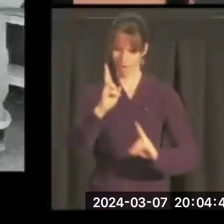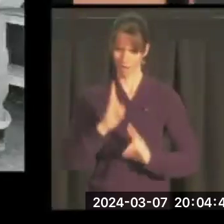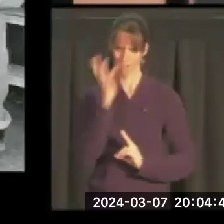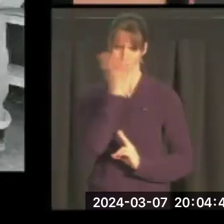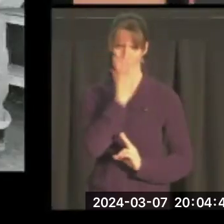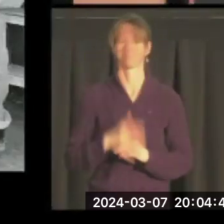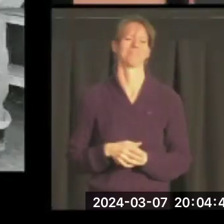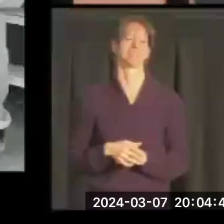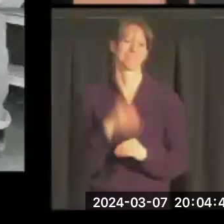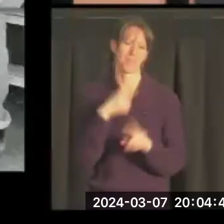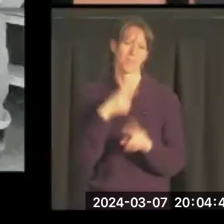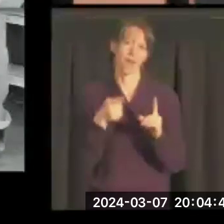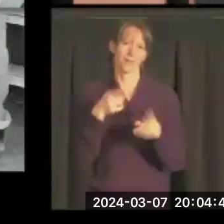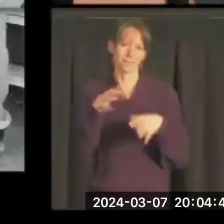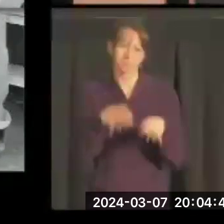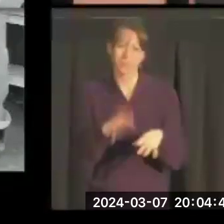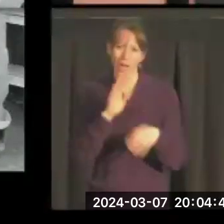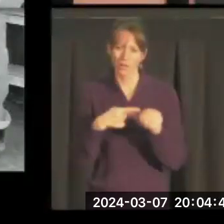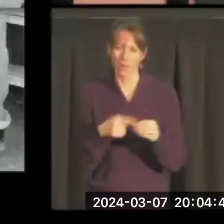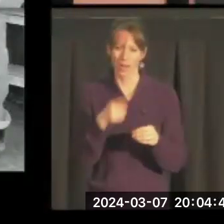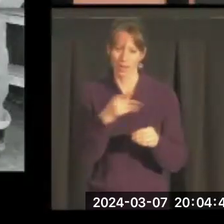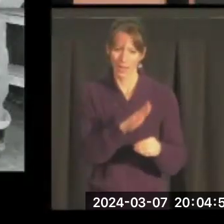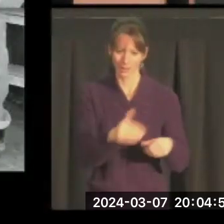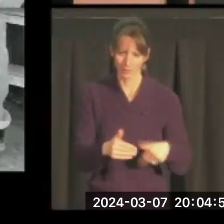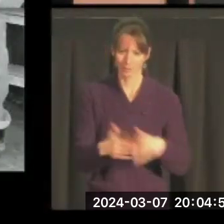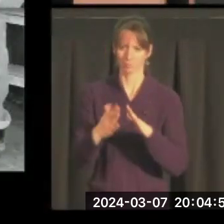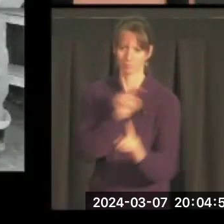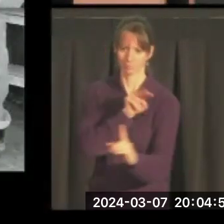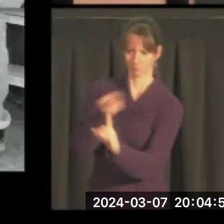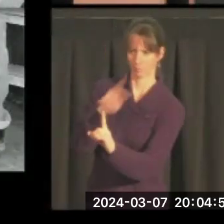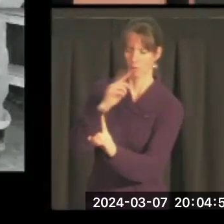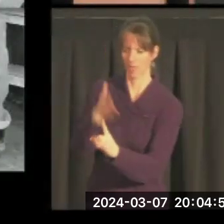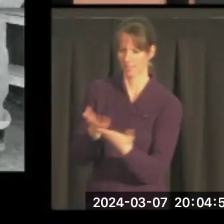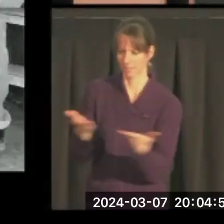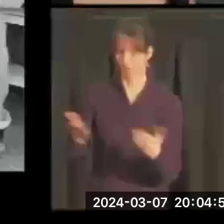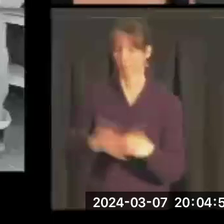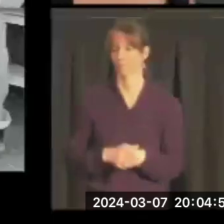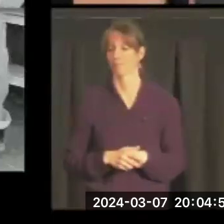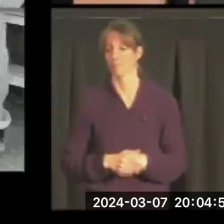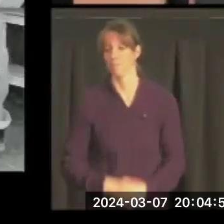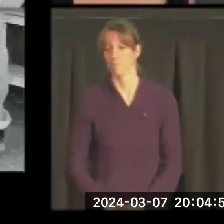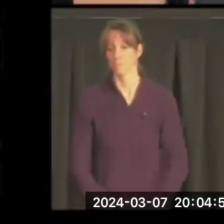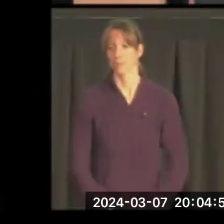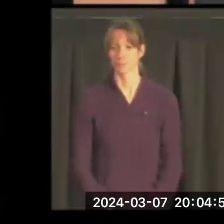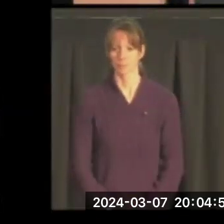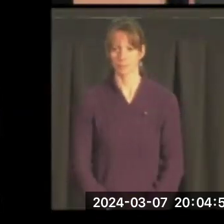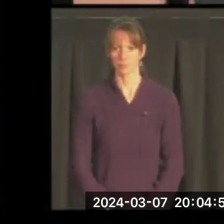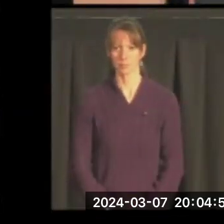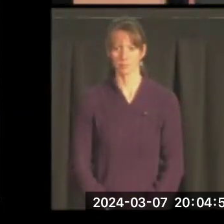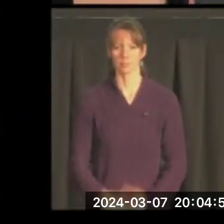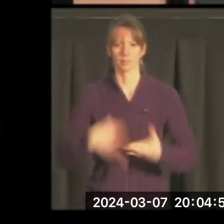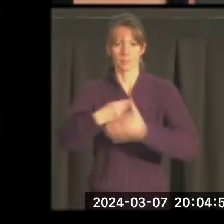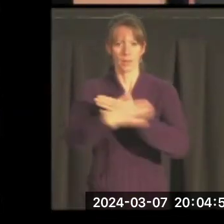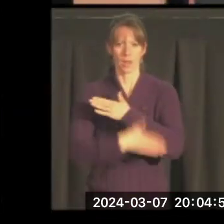But it tells you something about his approach to these things. Foreign affairs meant that he